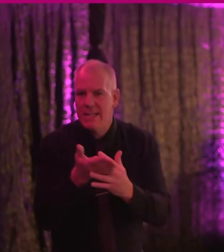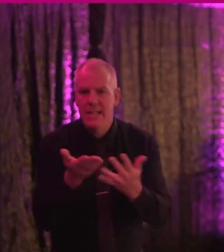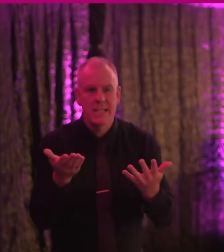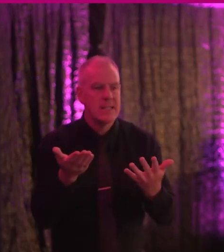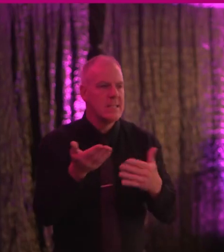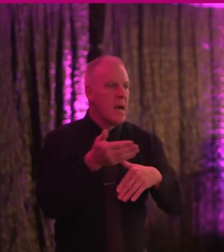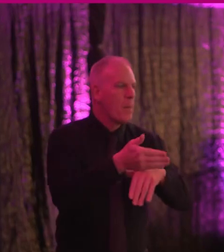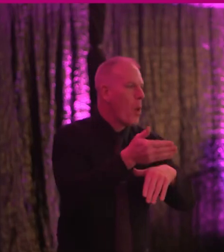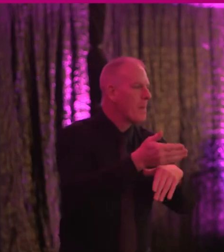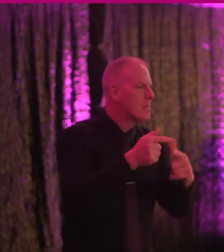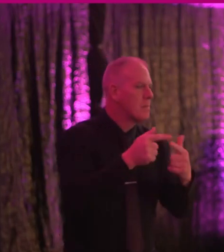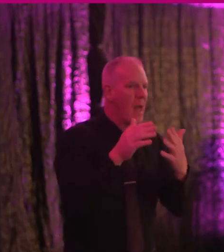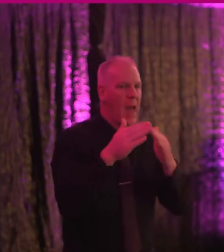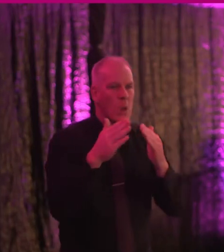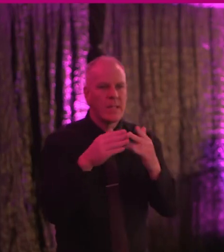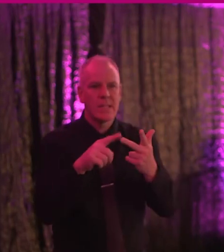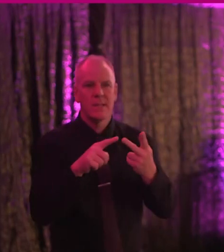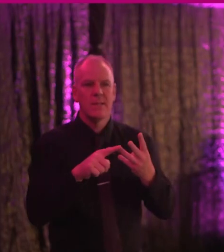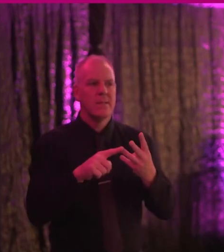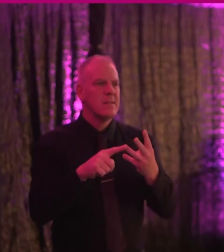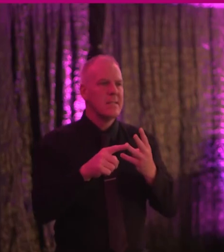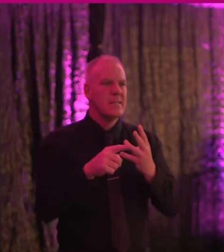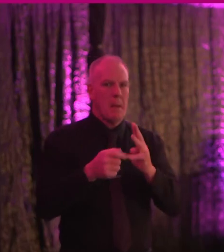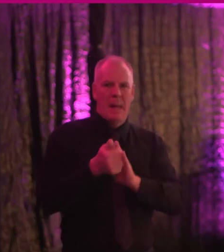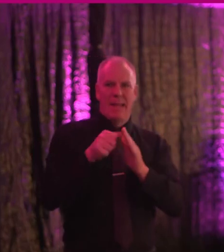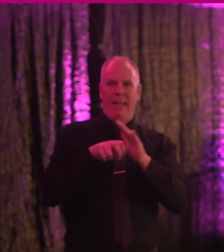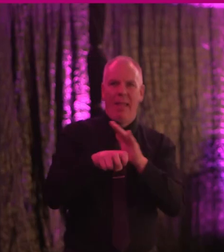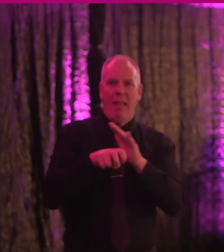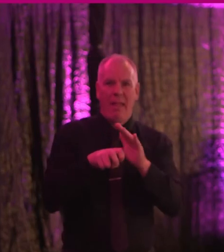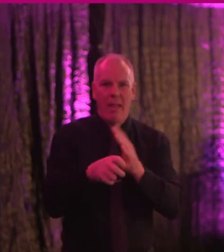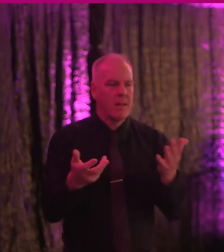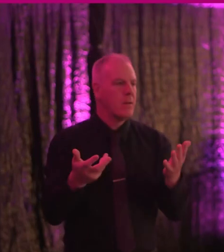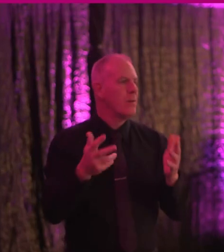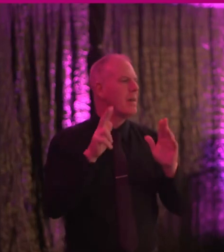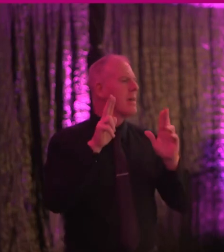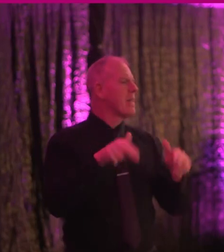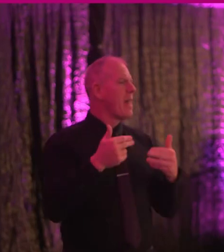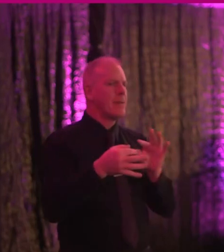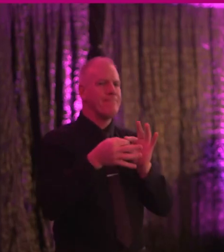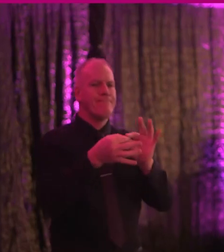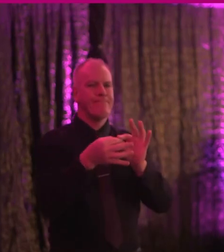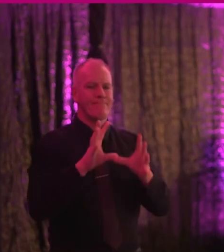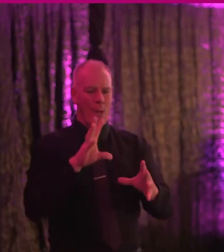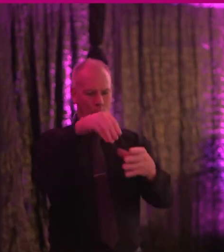to employment, whether it's to housing, whether it's to the built environment, we can't engage, we can't engage, an inclusive, equal